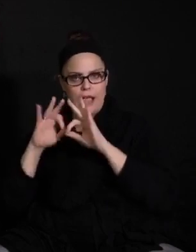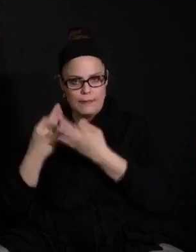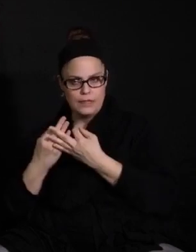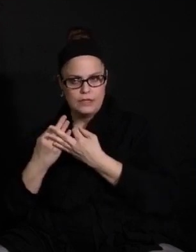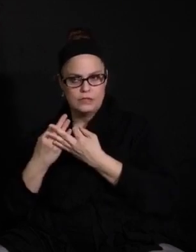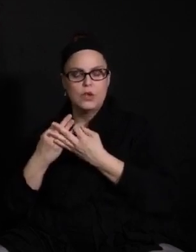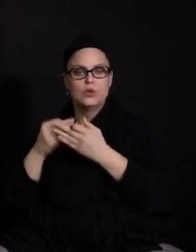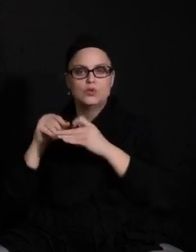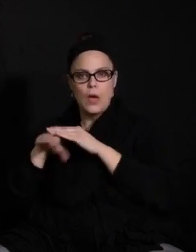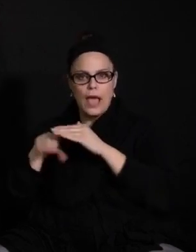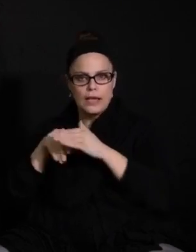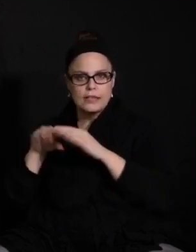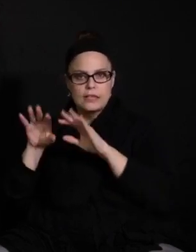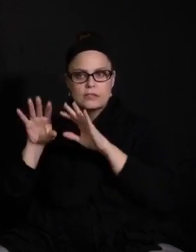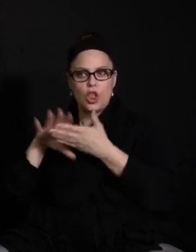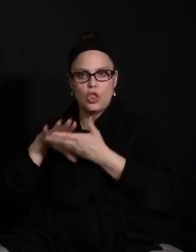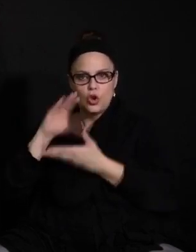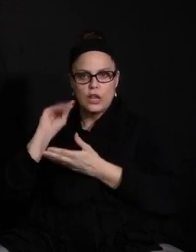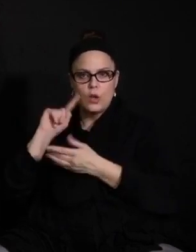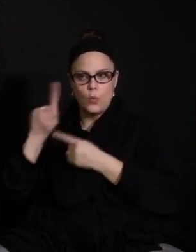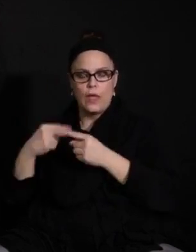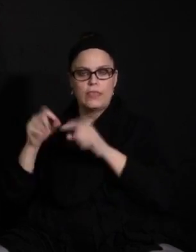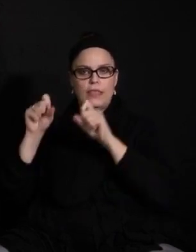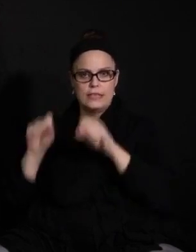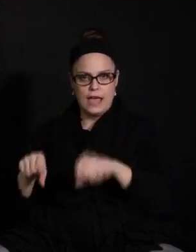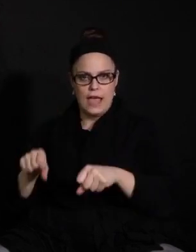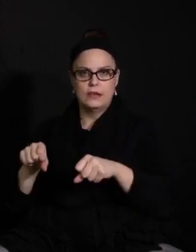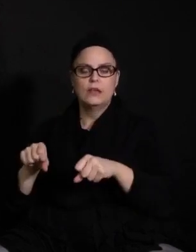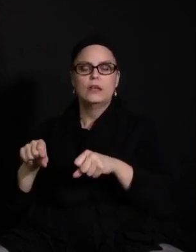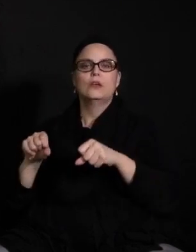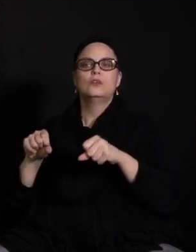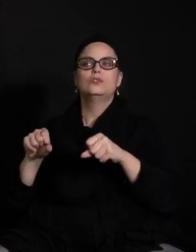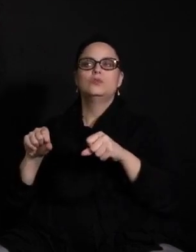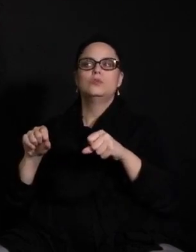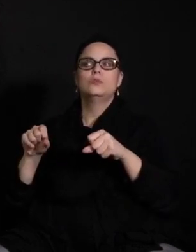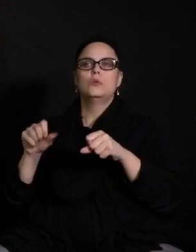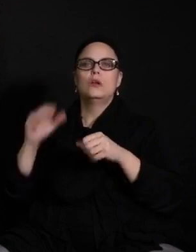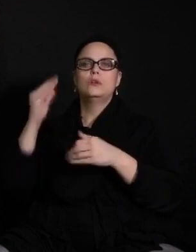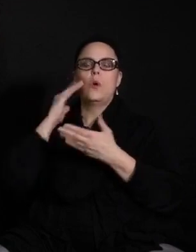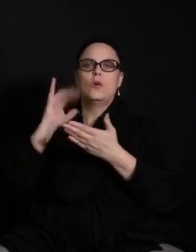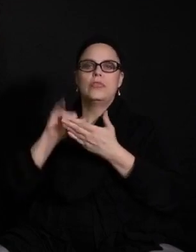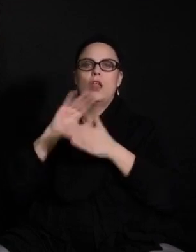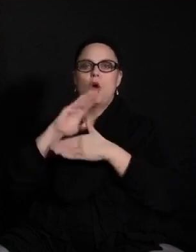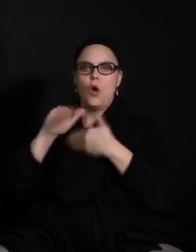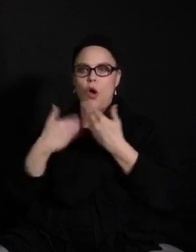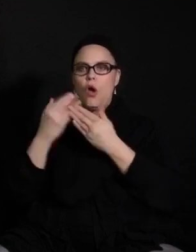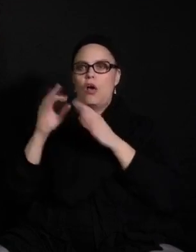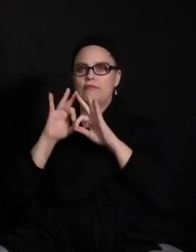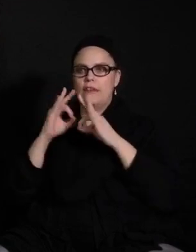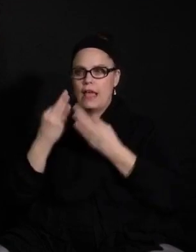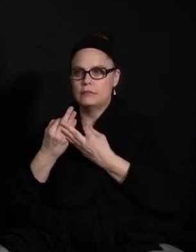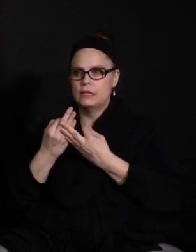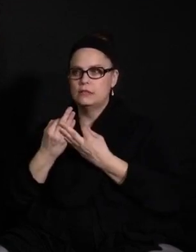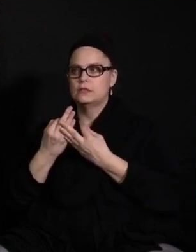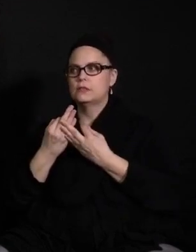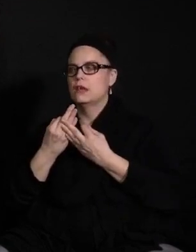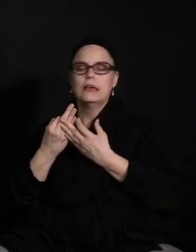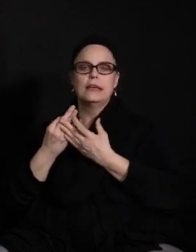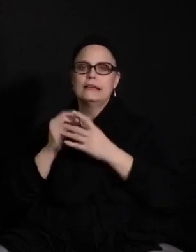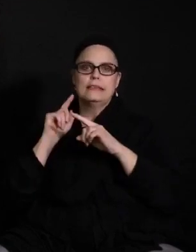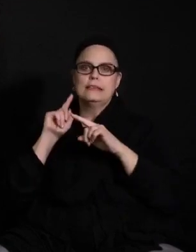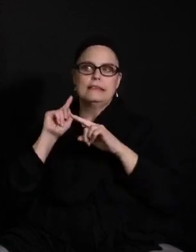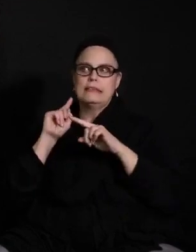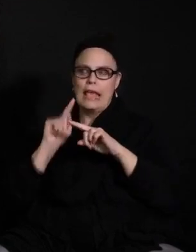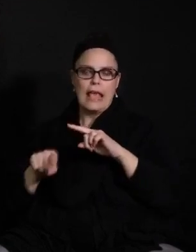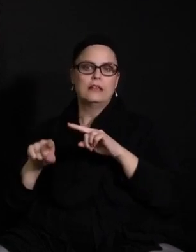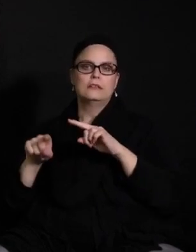learning whenever they could to accommodate a lot of different schedules, knowing that all families could not engage in